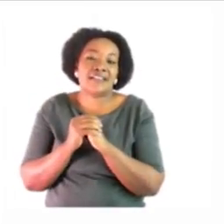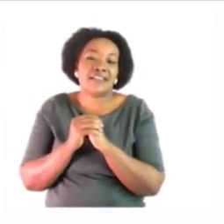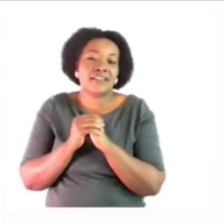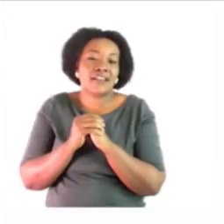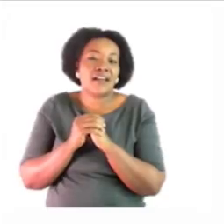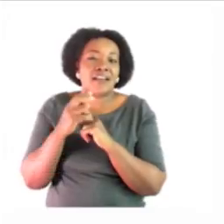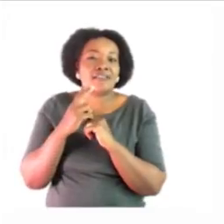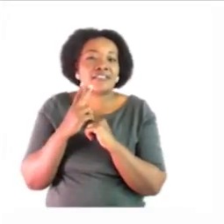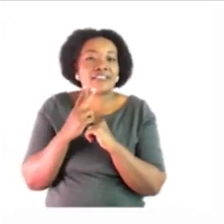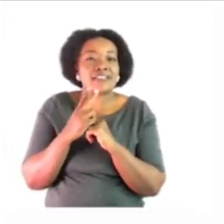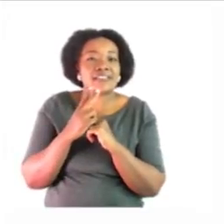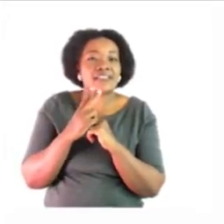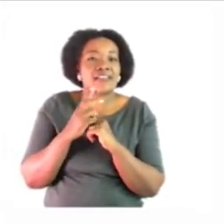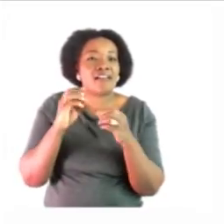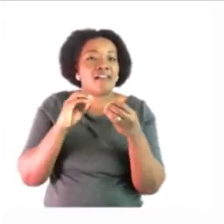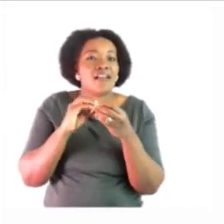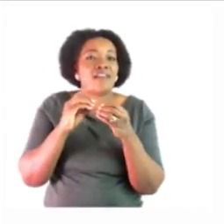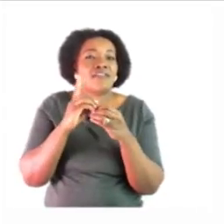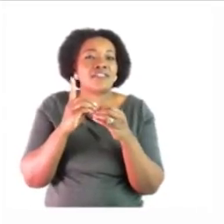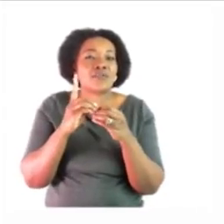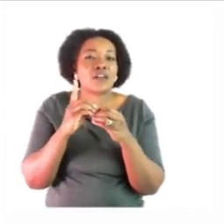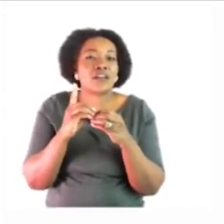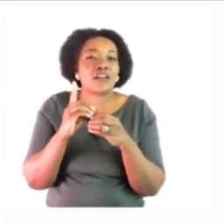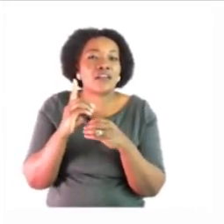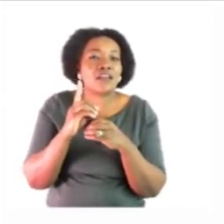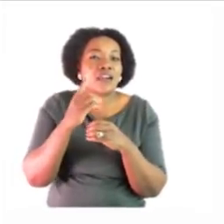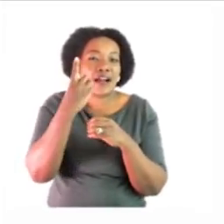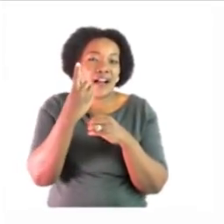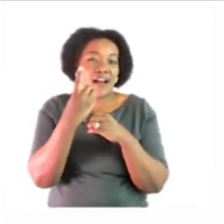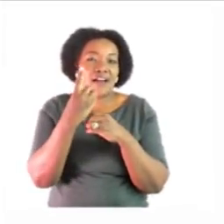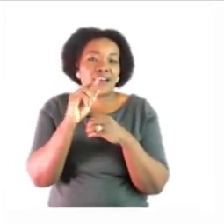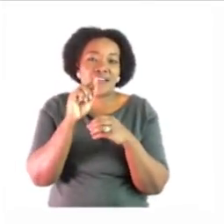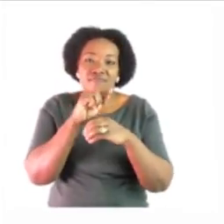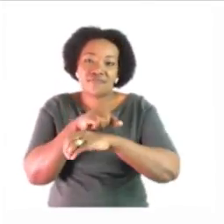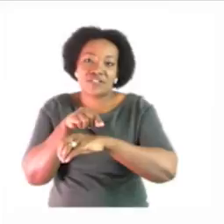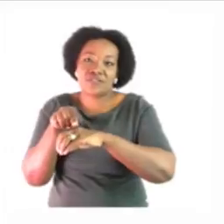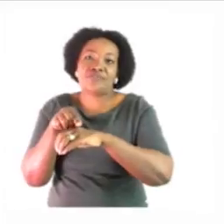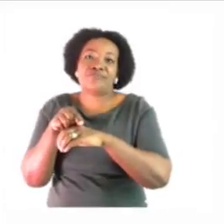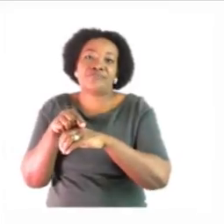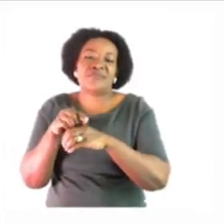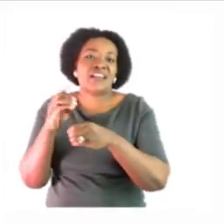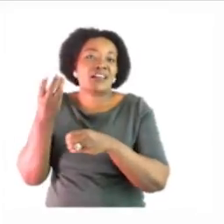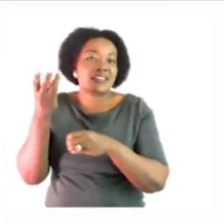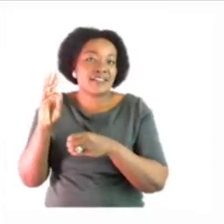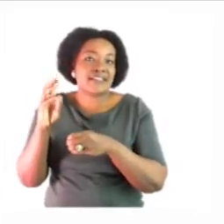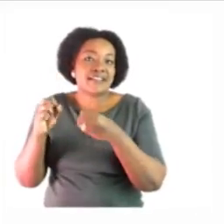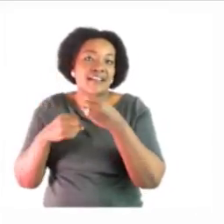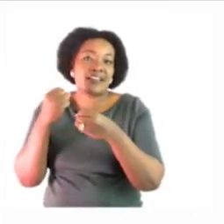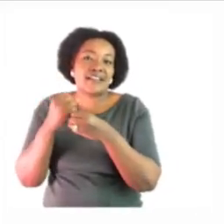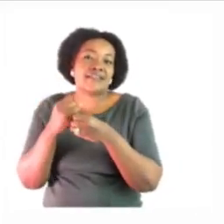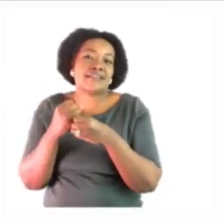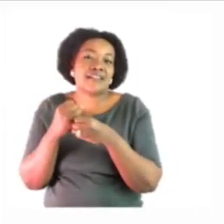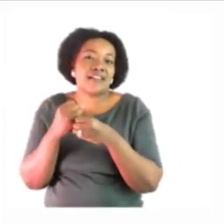let's quickly look at the first sentence there i da da da da six years old so